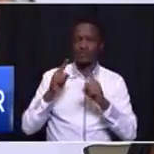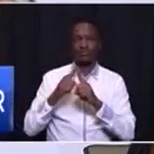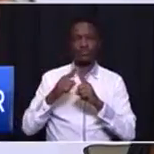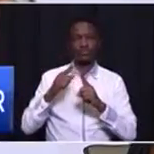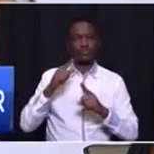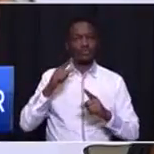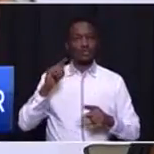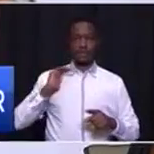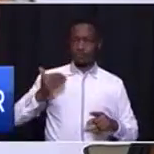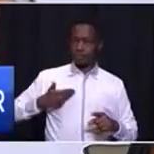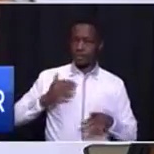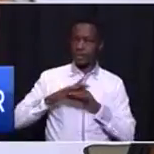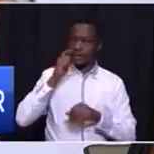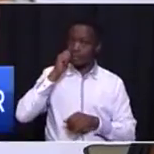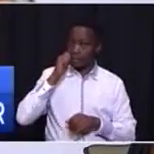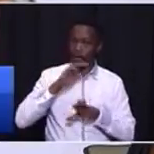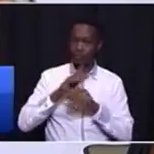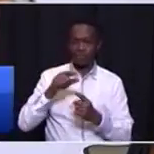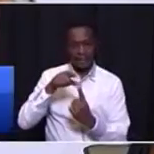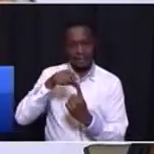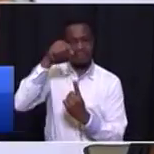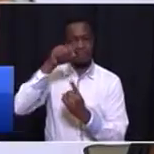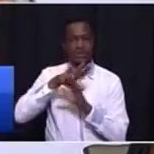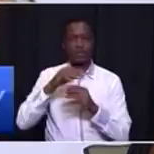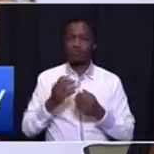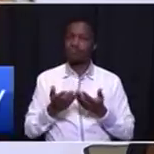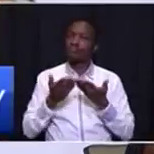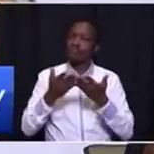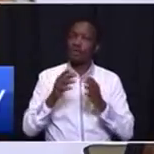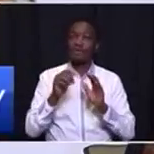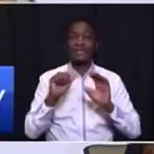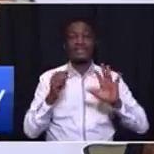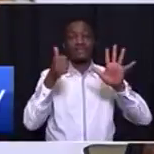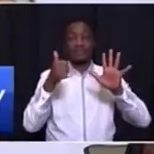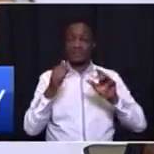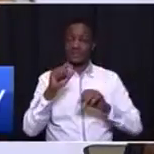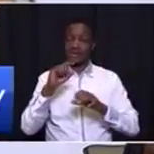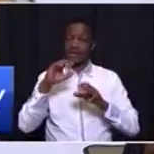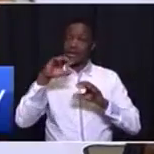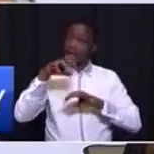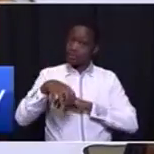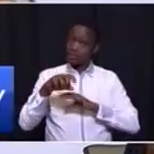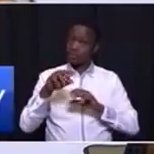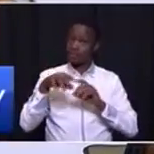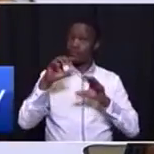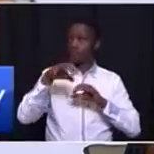who have been elected to serve as members of the 6th Houghton Provincial Legislature.